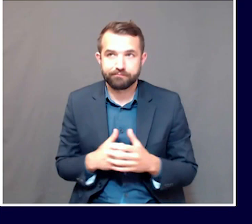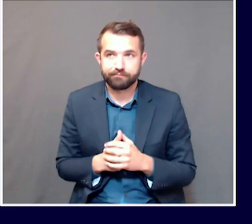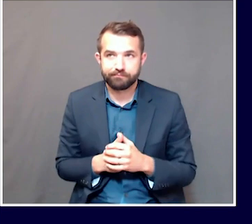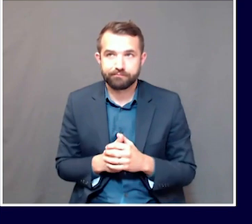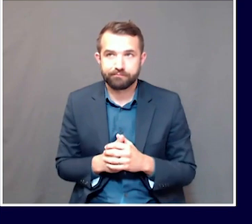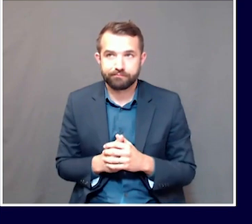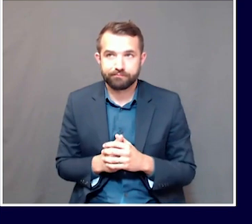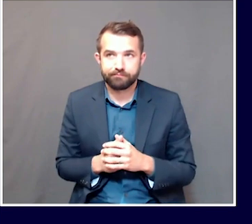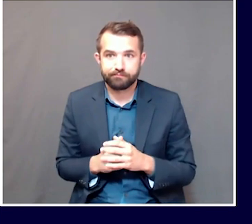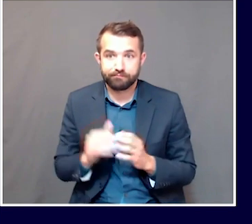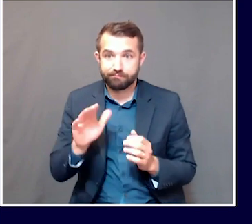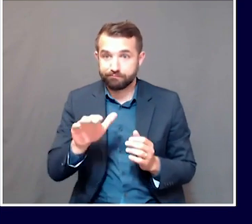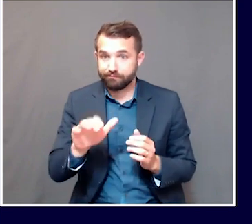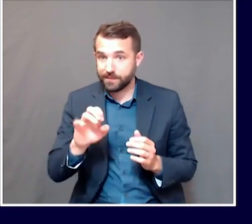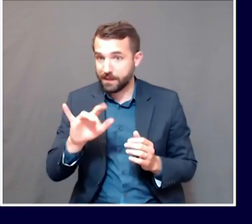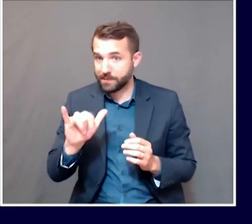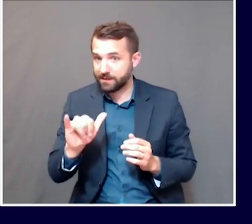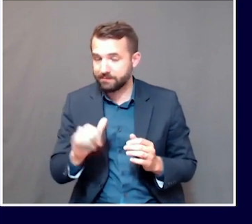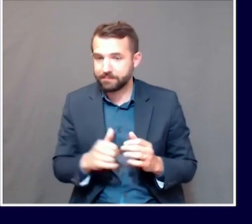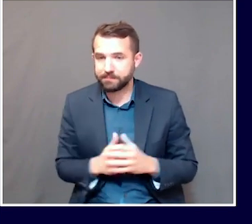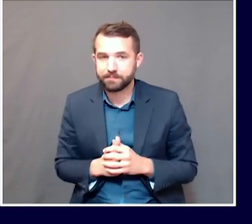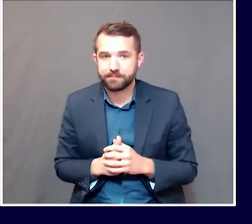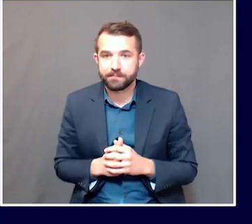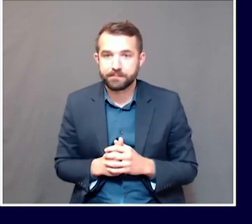Emily, are you on right now?